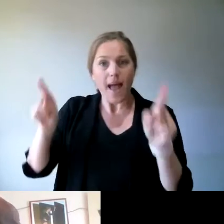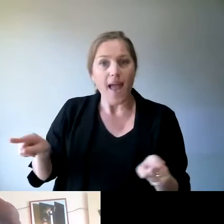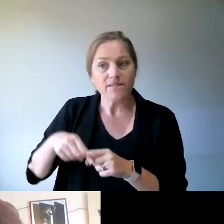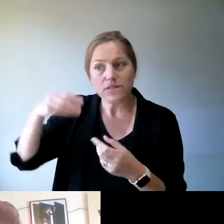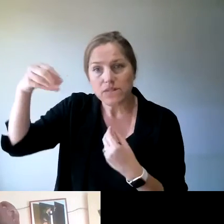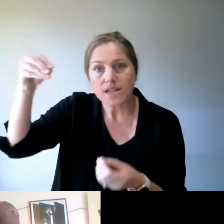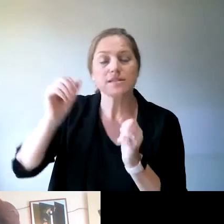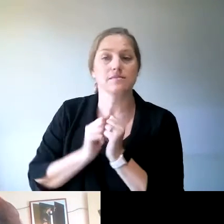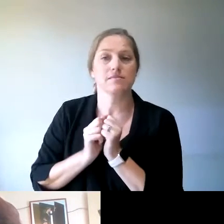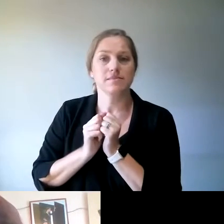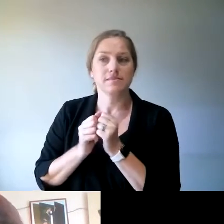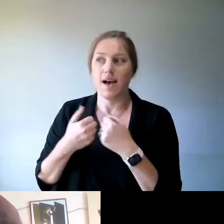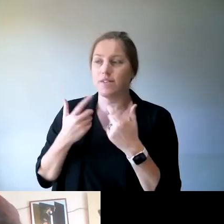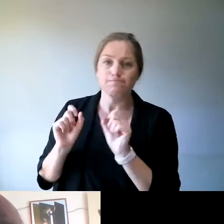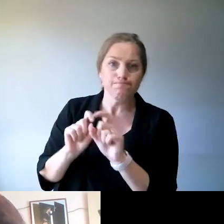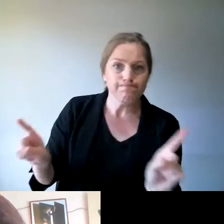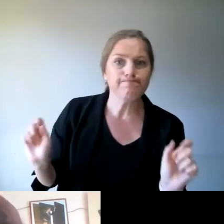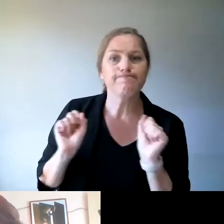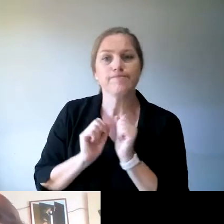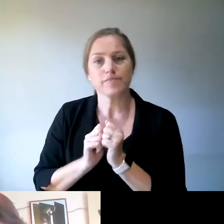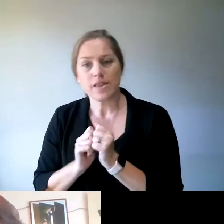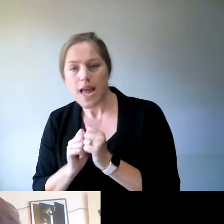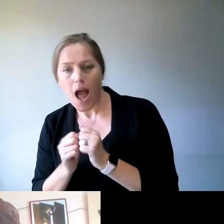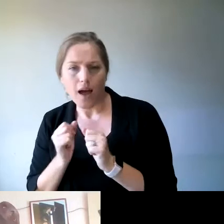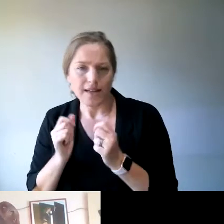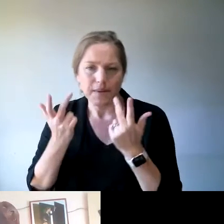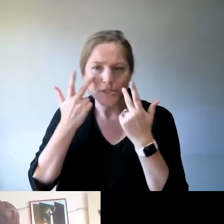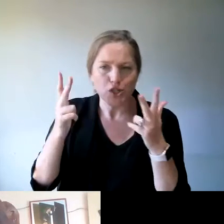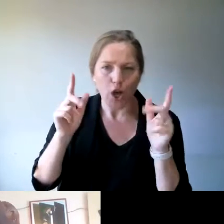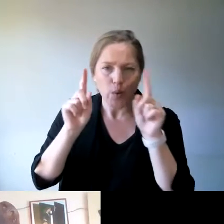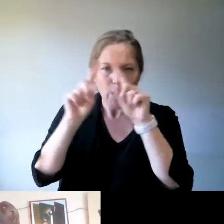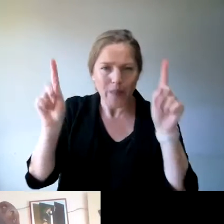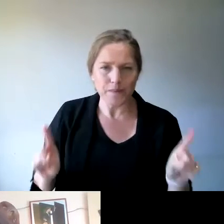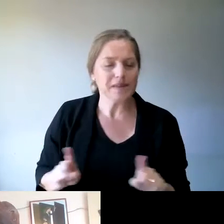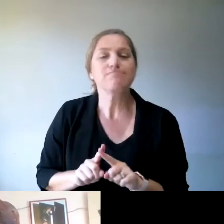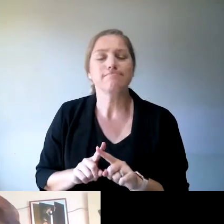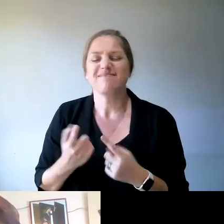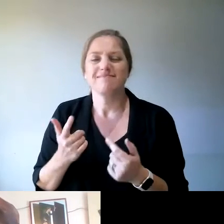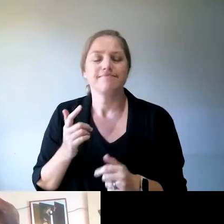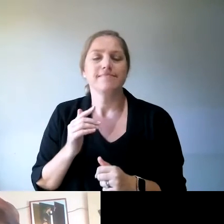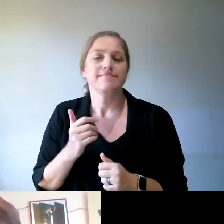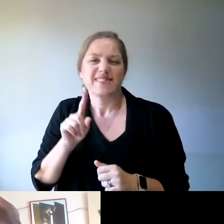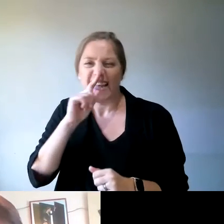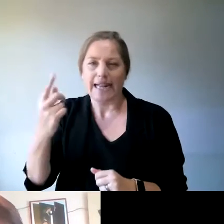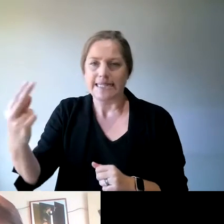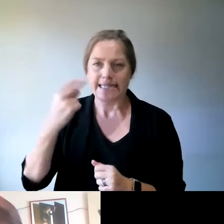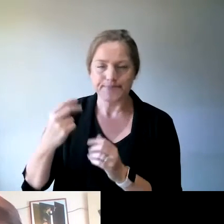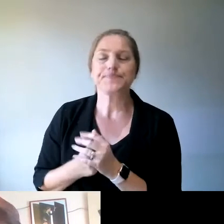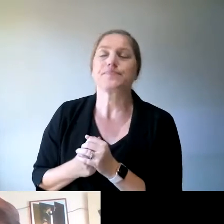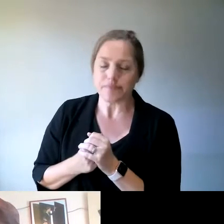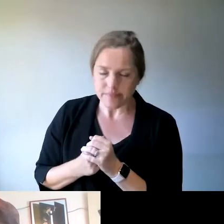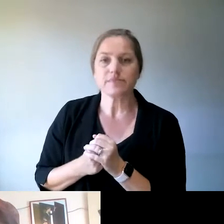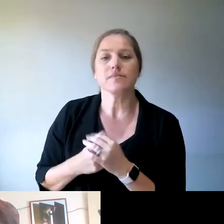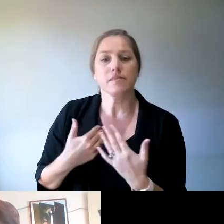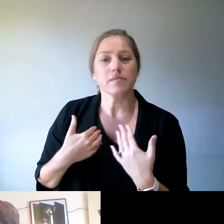real life stories. I've got some here, but I don't know whether you could actually see them. Yeah. But there was like, what country